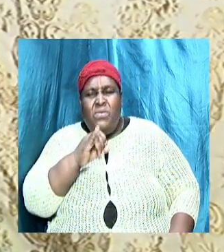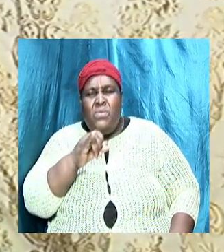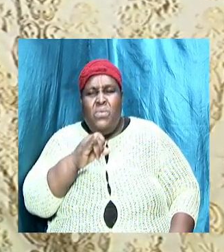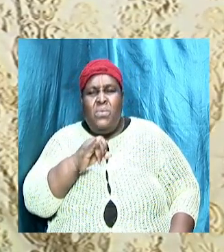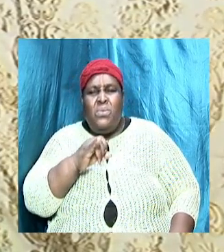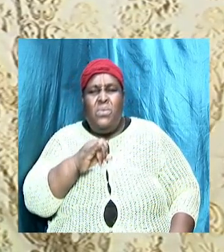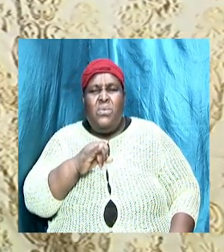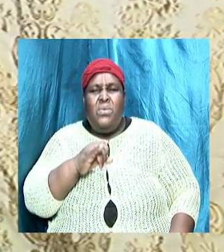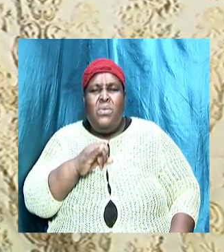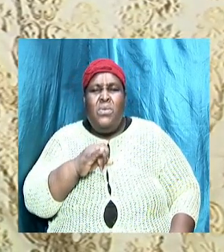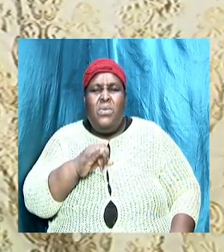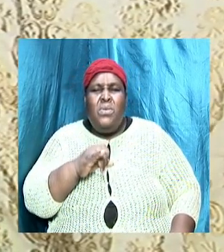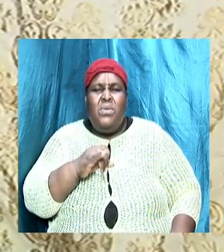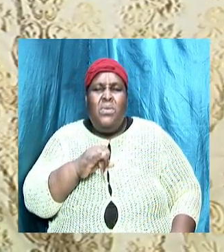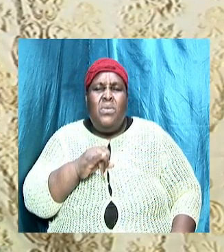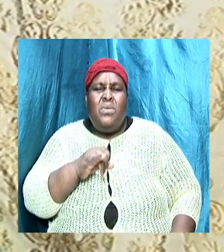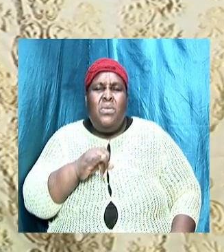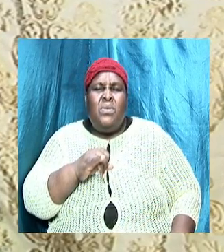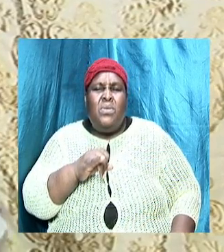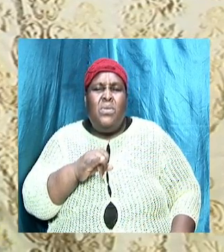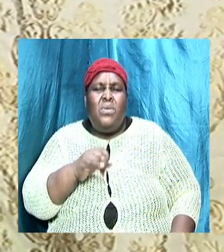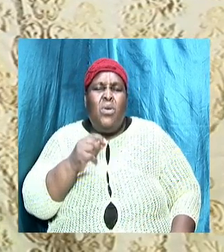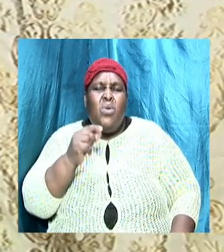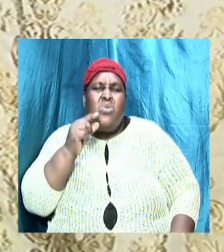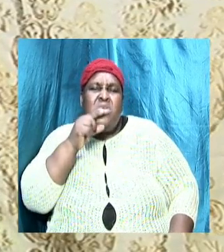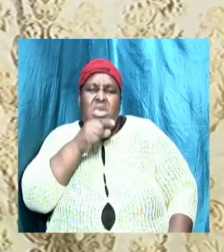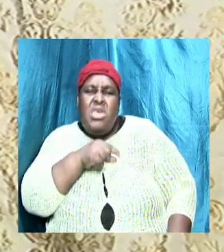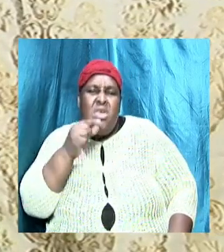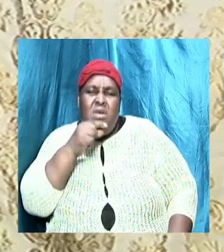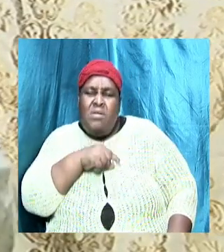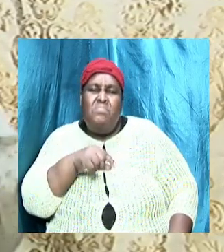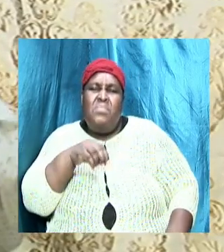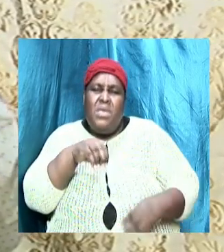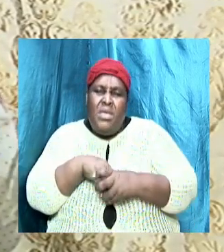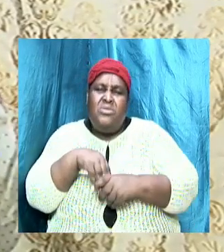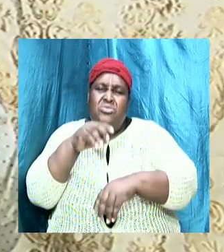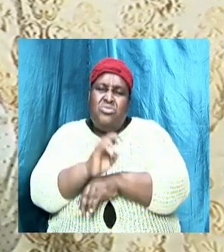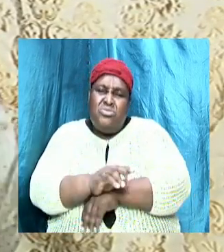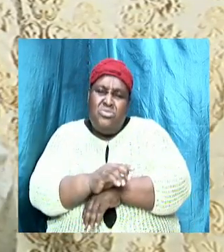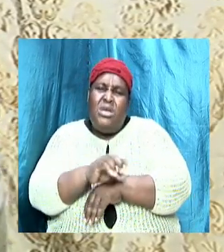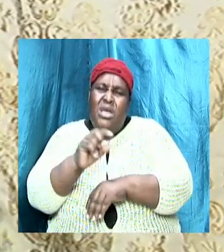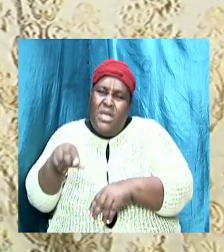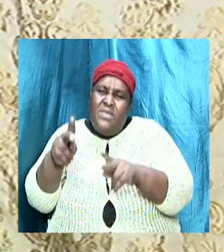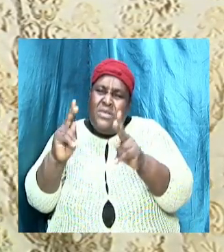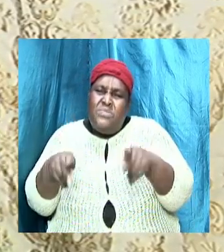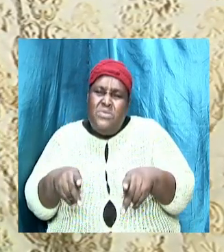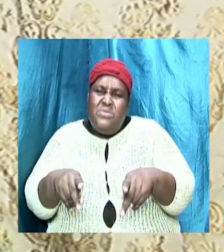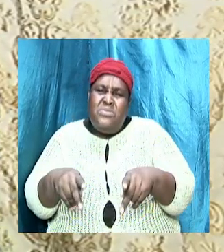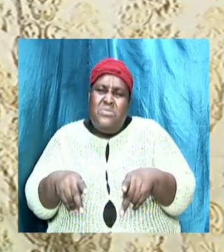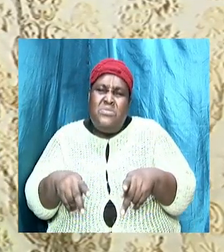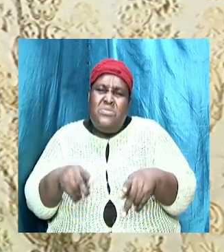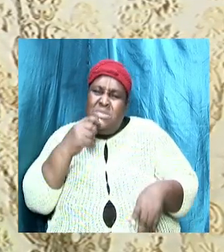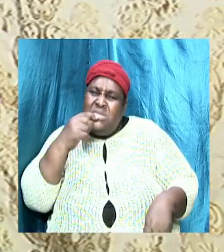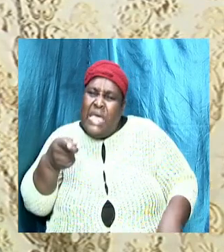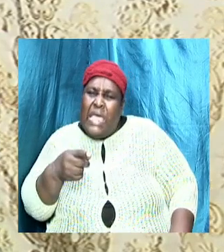Homosexual was in the church and this person was saying that look here. I preached the word.